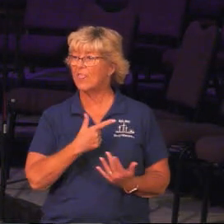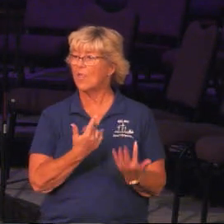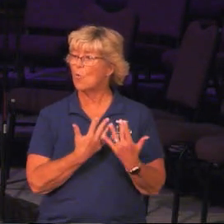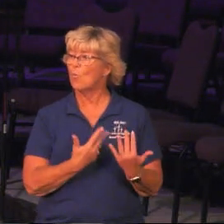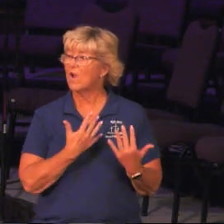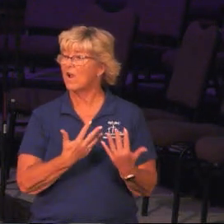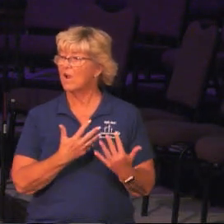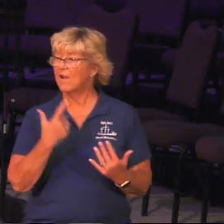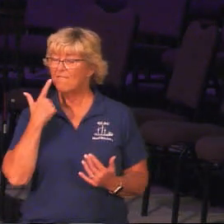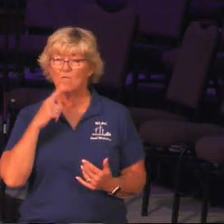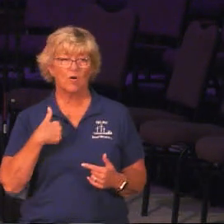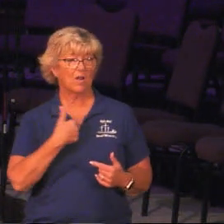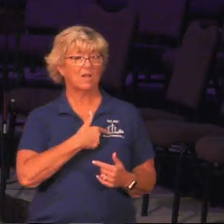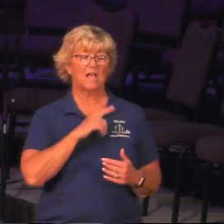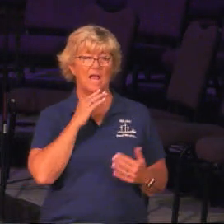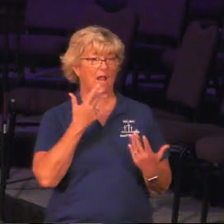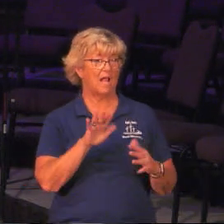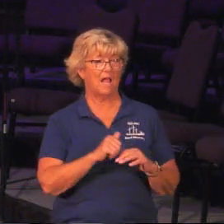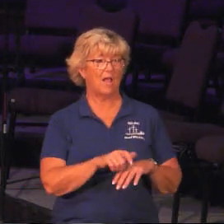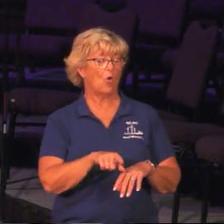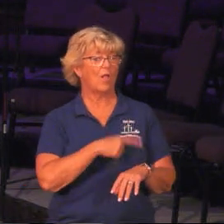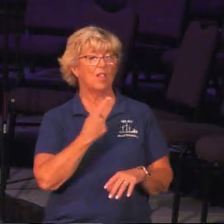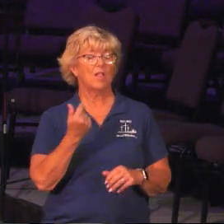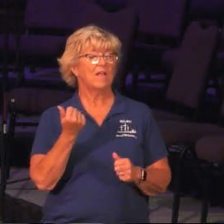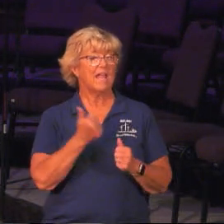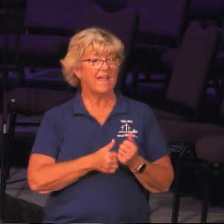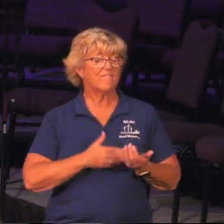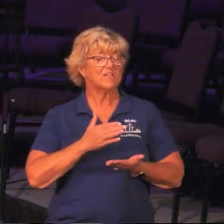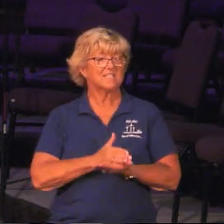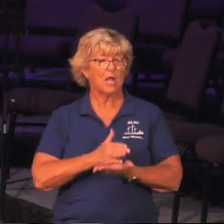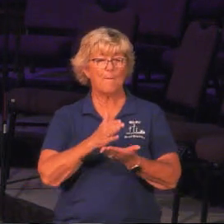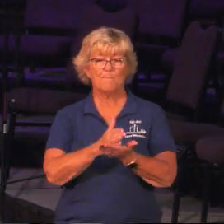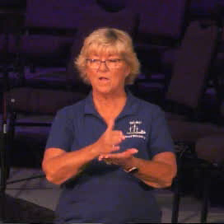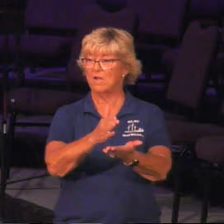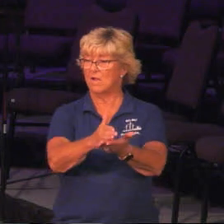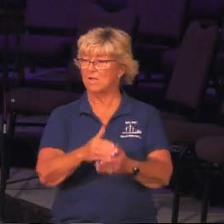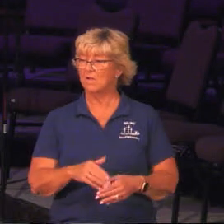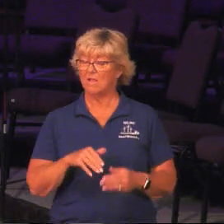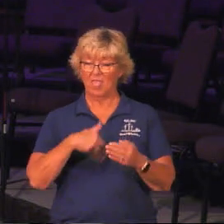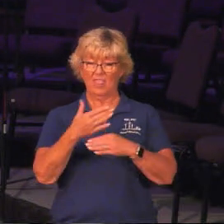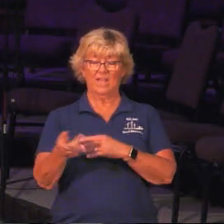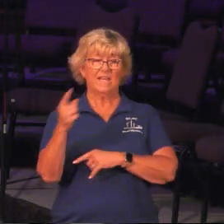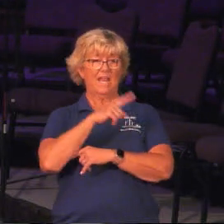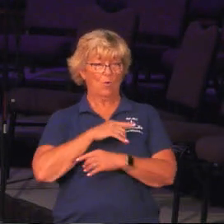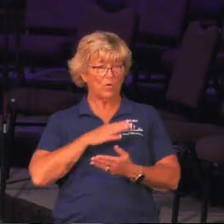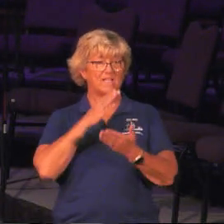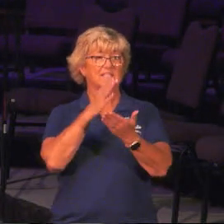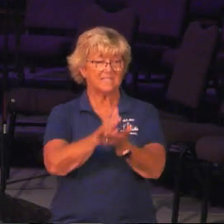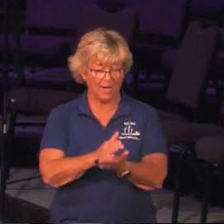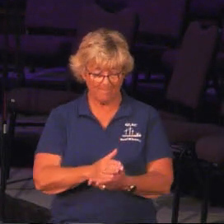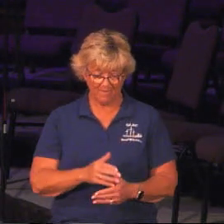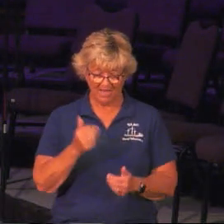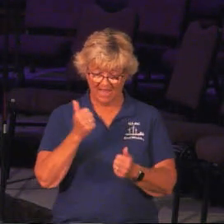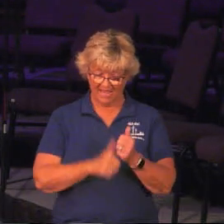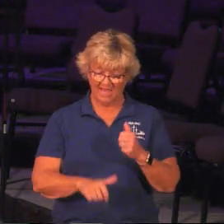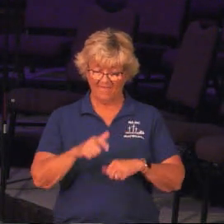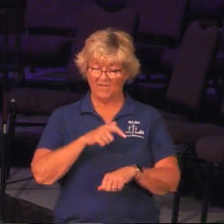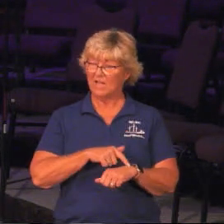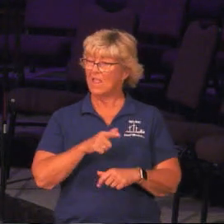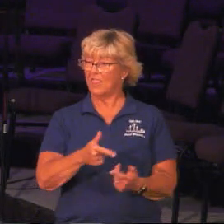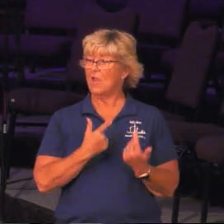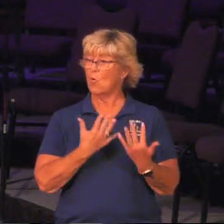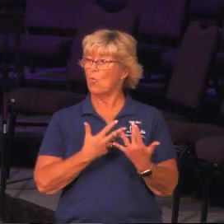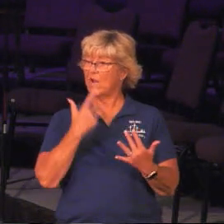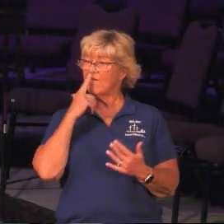waiting. They've been waiting for us. don't know how long. I believe at every single stop we made and the following day we made more, but every single stop they were